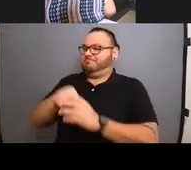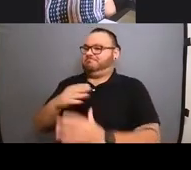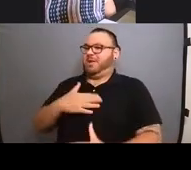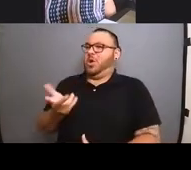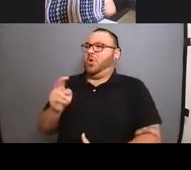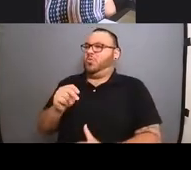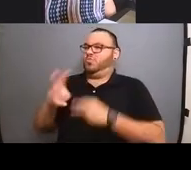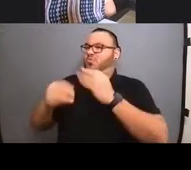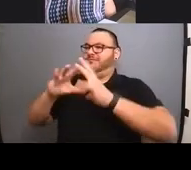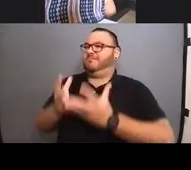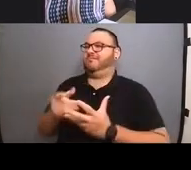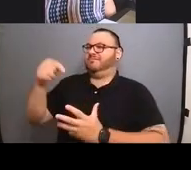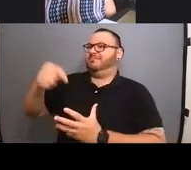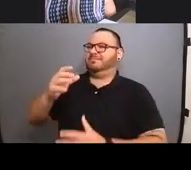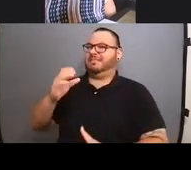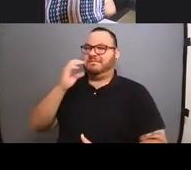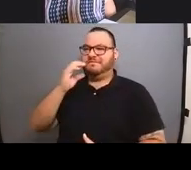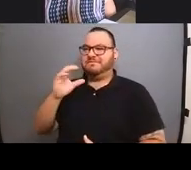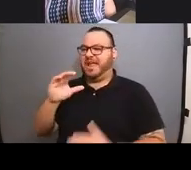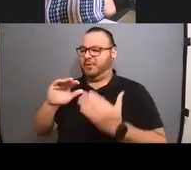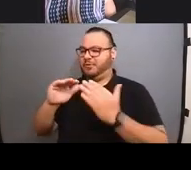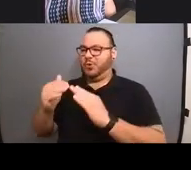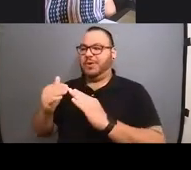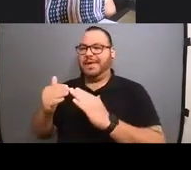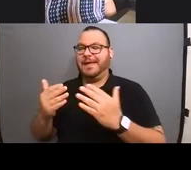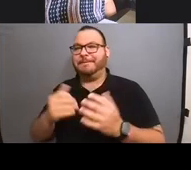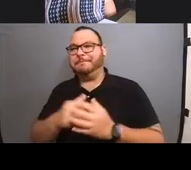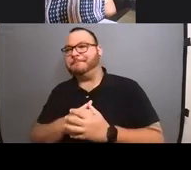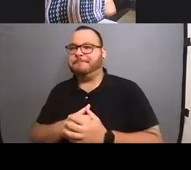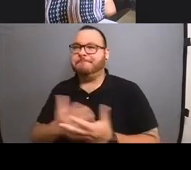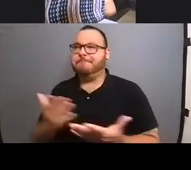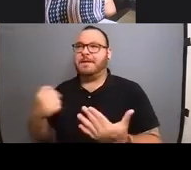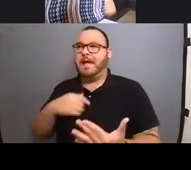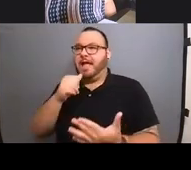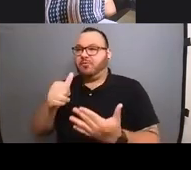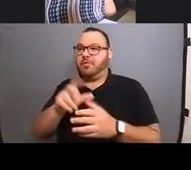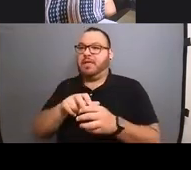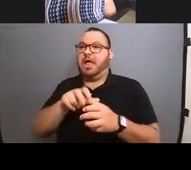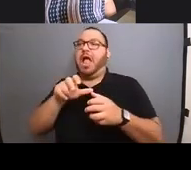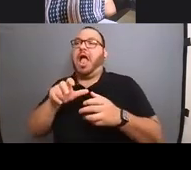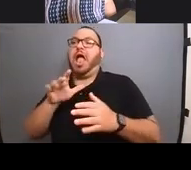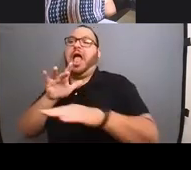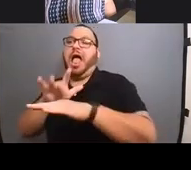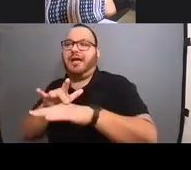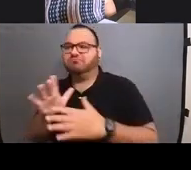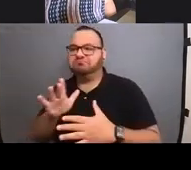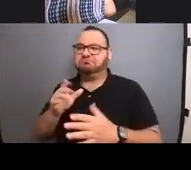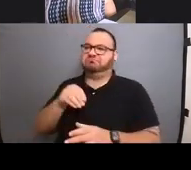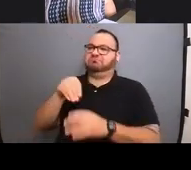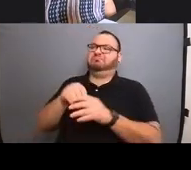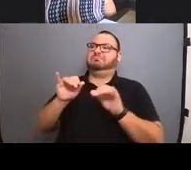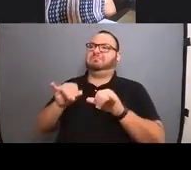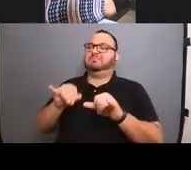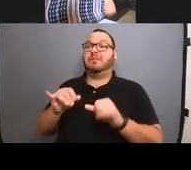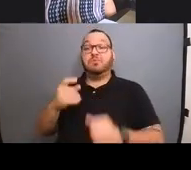And, um, I haven't branched out far from that. Although I recently am doing